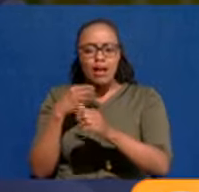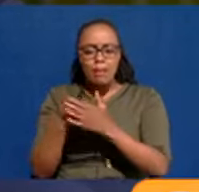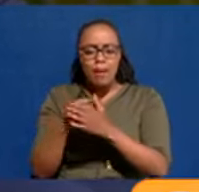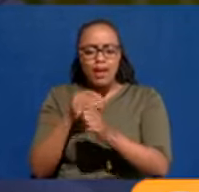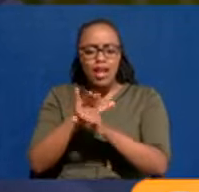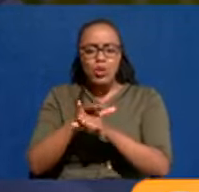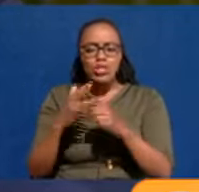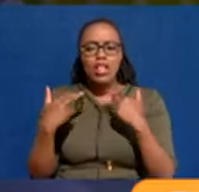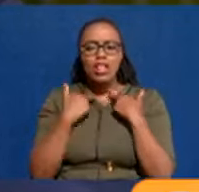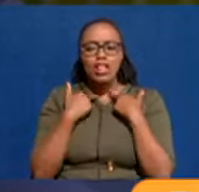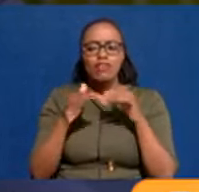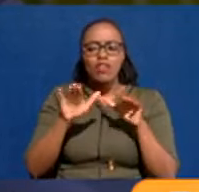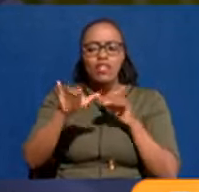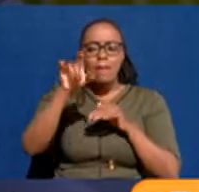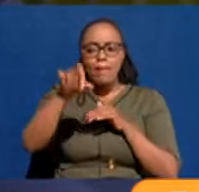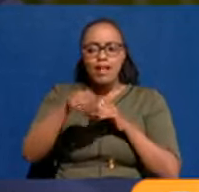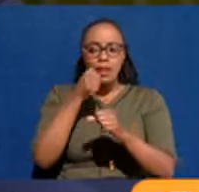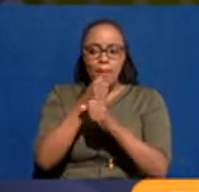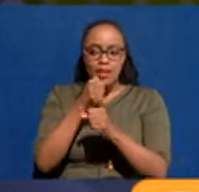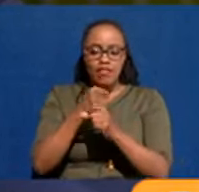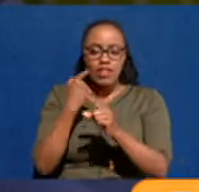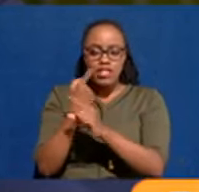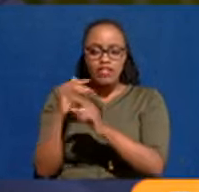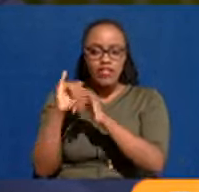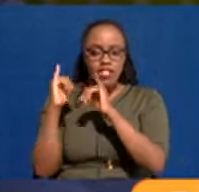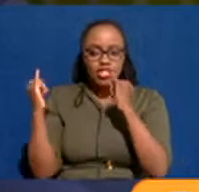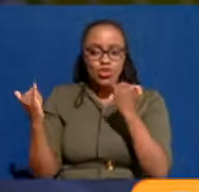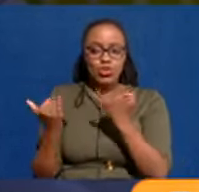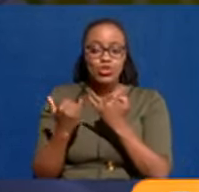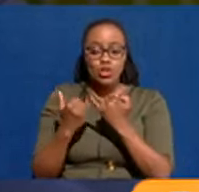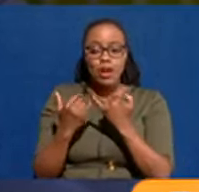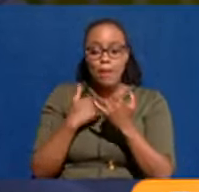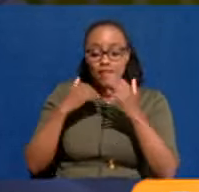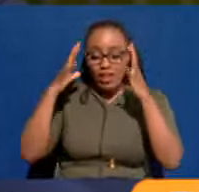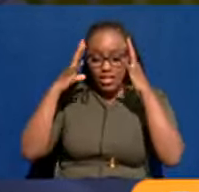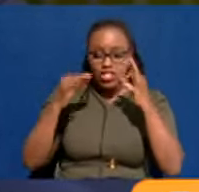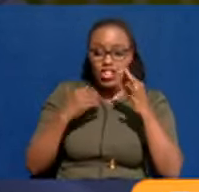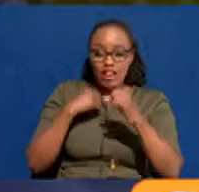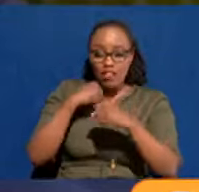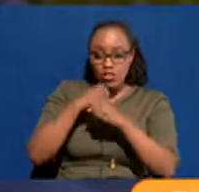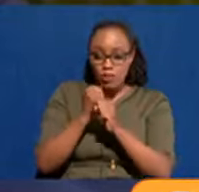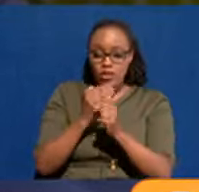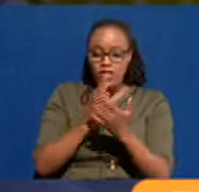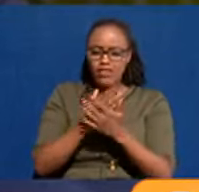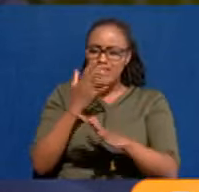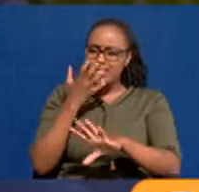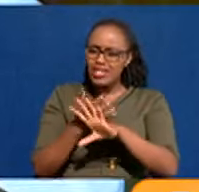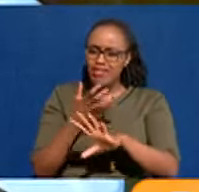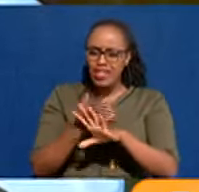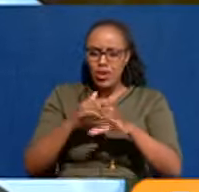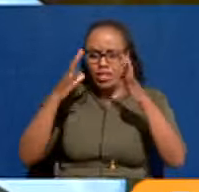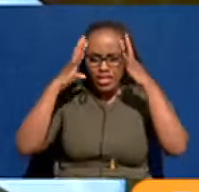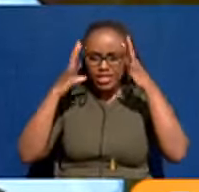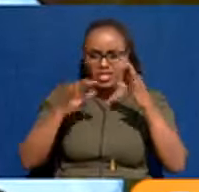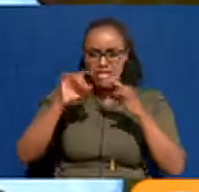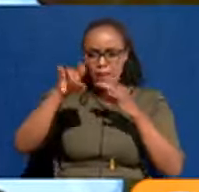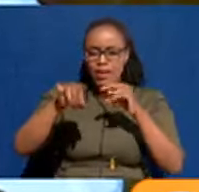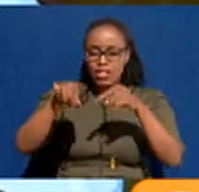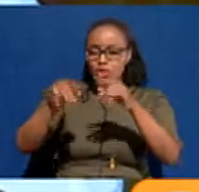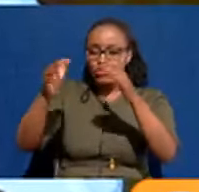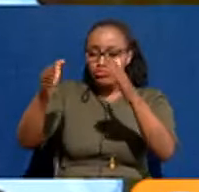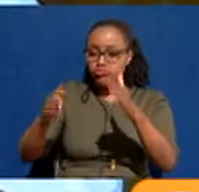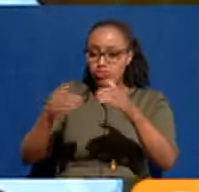traffic. And that must change. So difficult decisions must be made. And know there's been resistance in some quarters. Yes, these difficult decisions you're talking about got you at